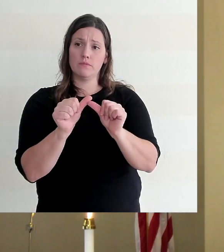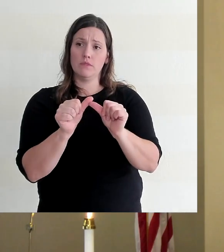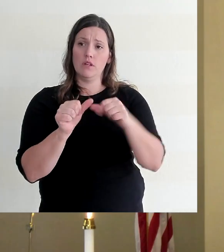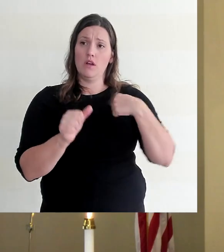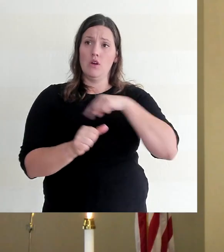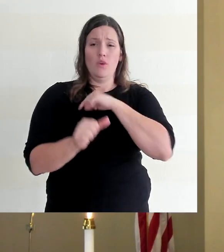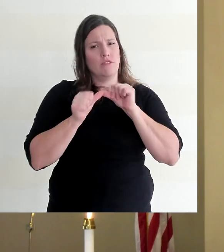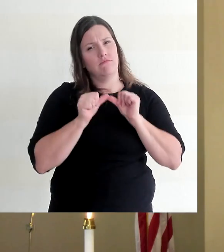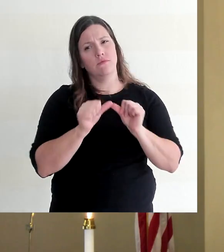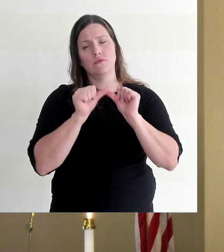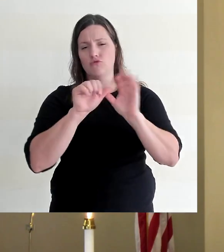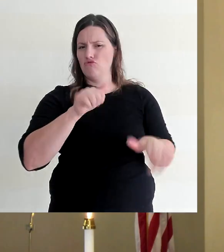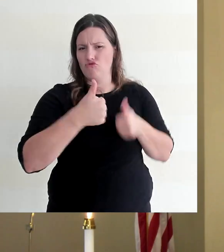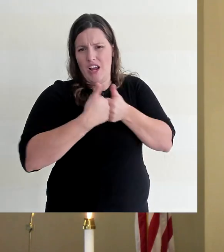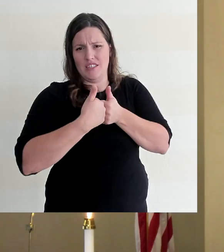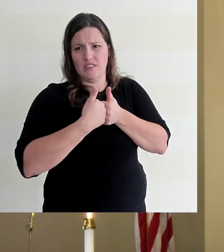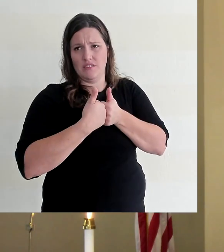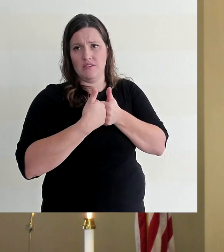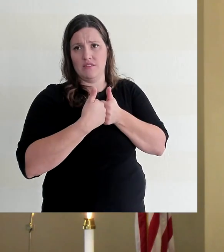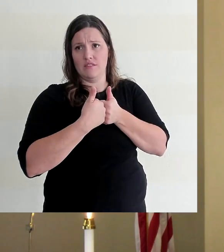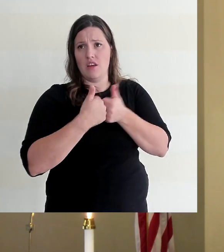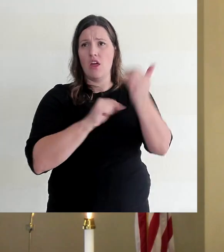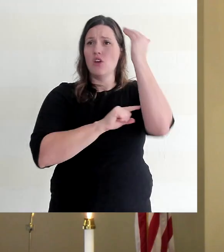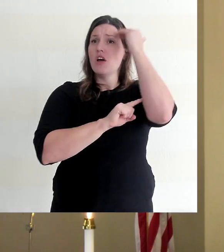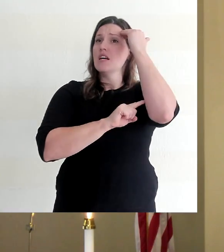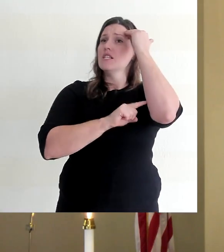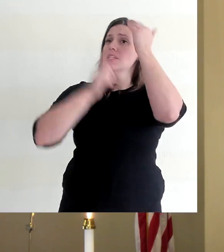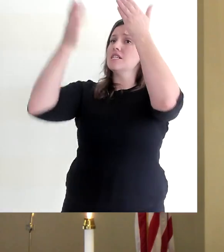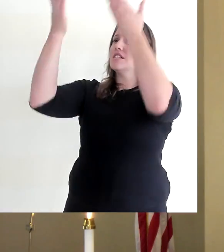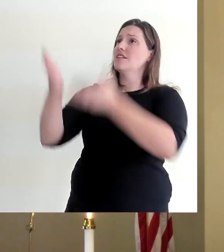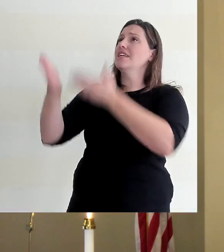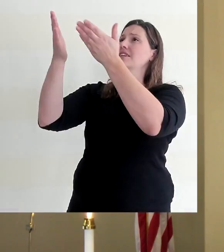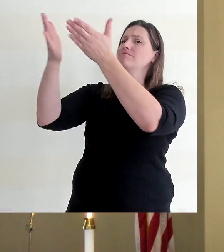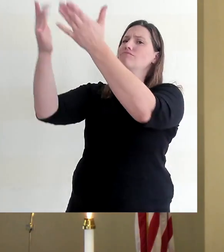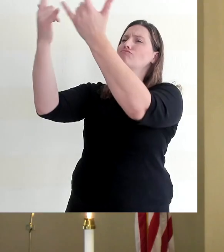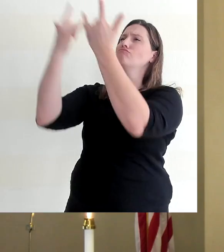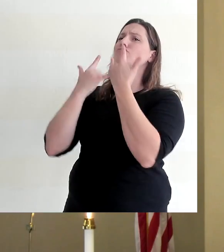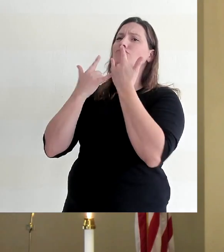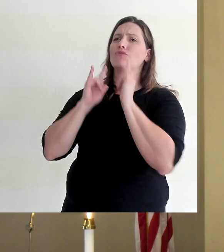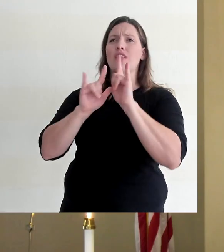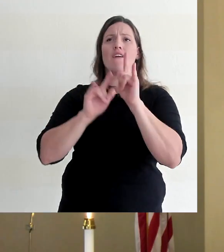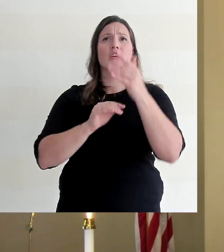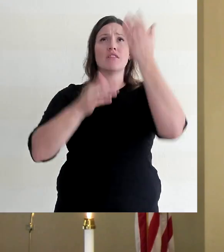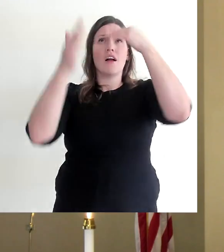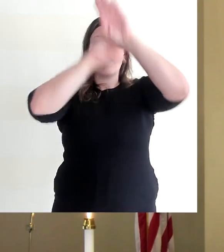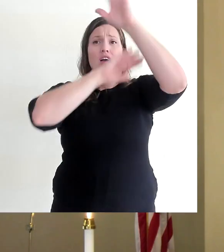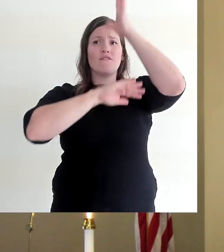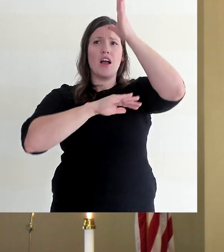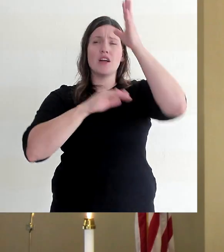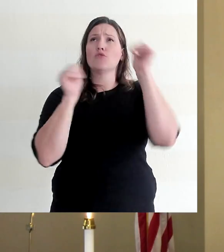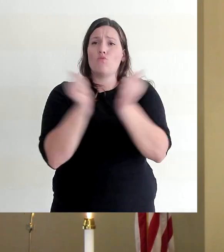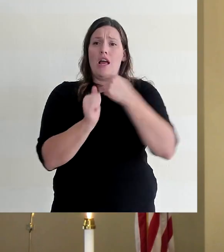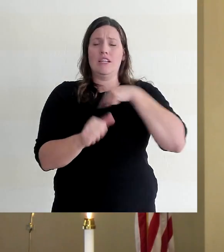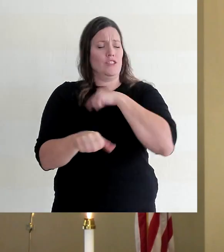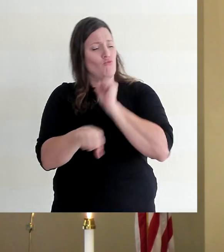We endure our hardship as discipline, knowing that our loving Heavenly Father is with us and that he is at work.